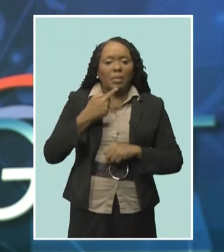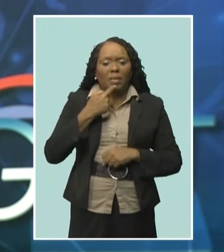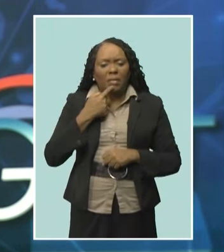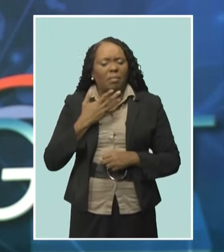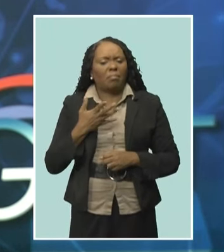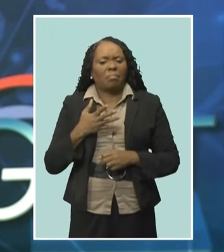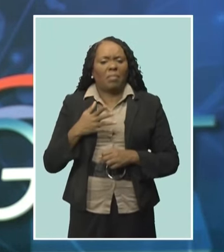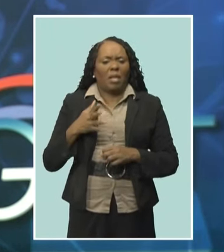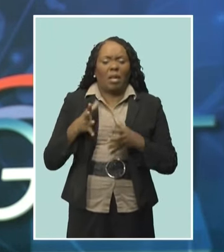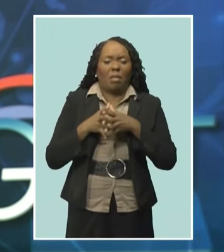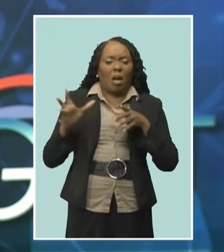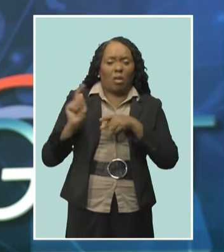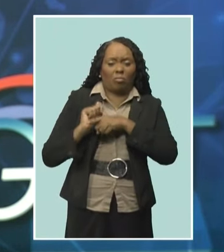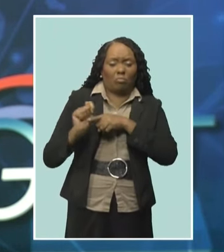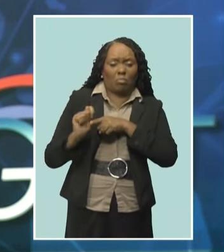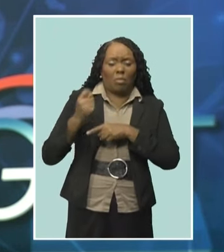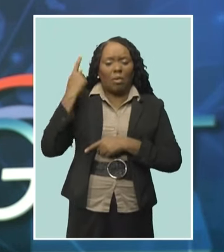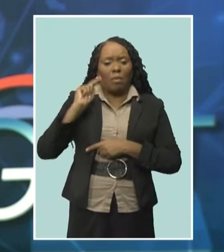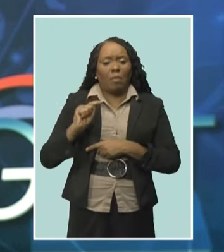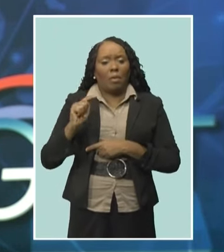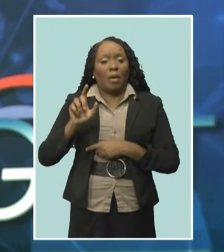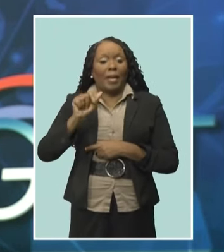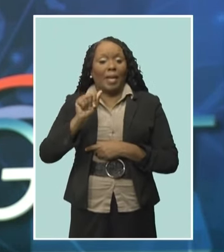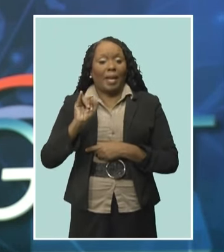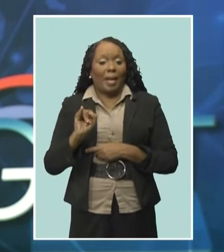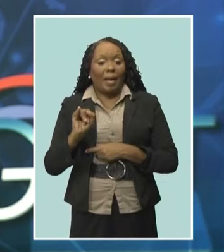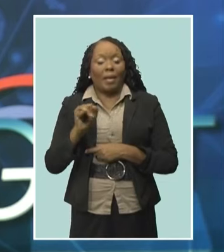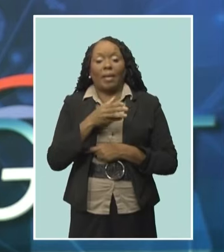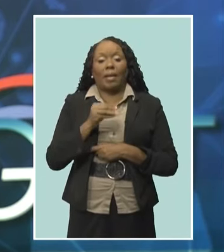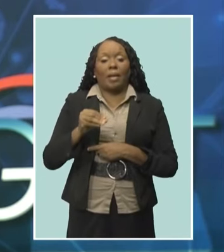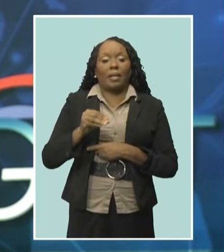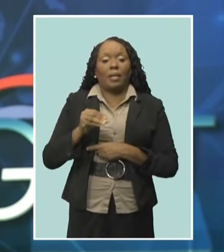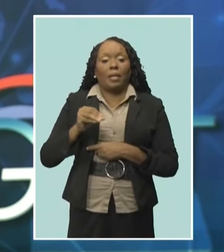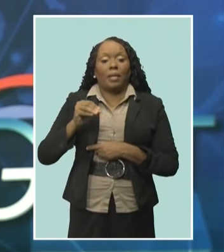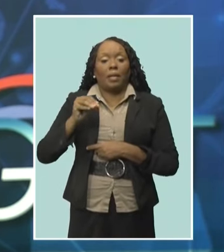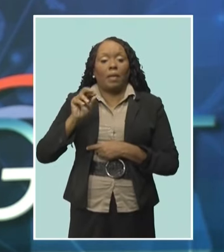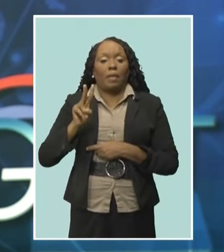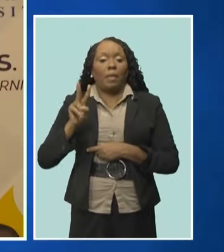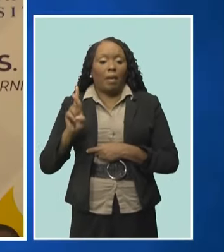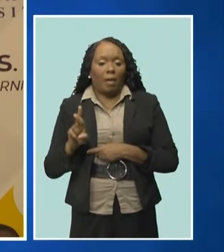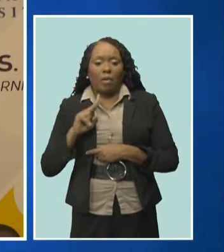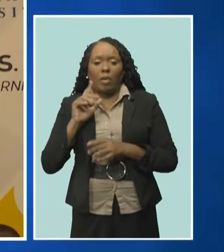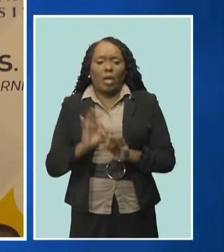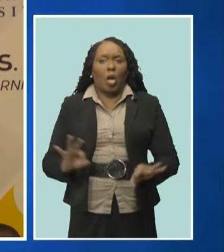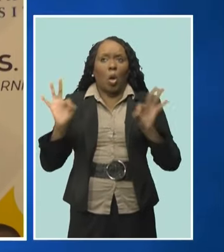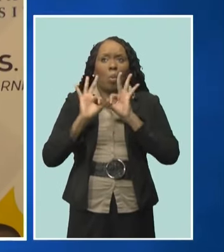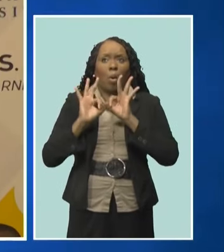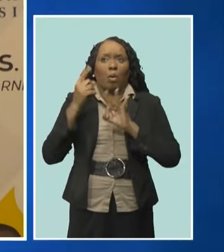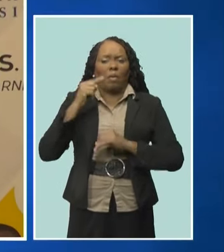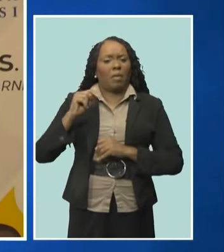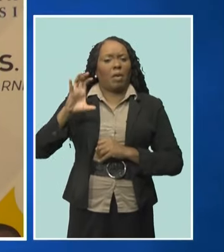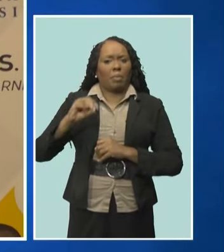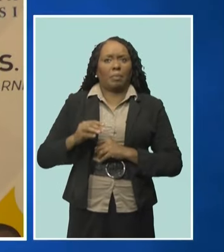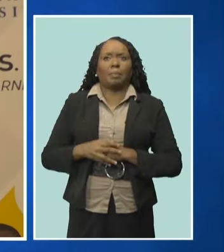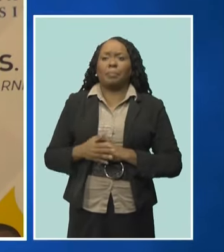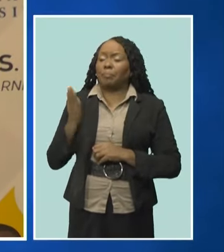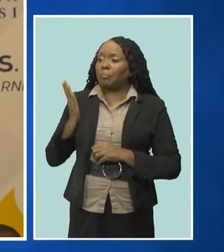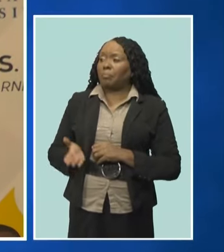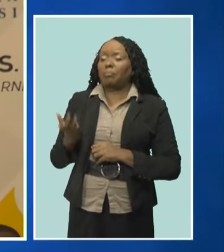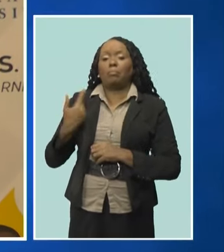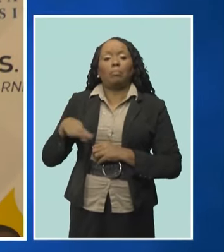intelligence and virtual reality play a major role for companies. By harmoniously weaving